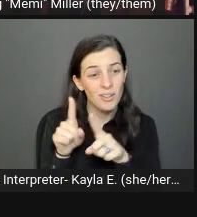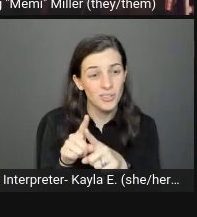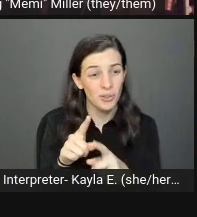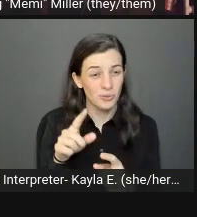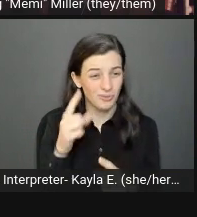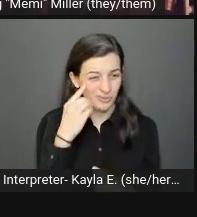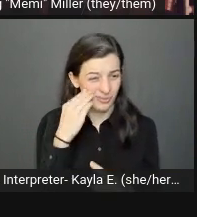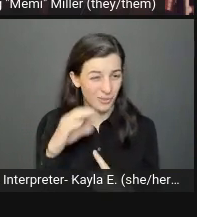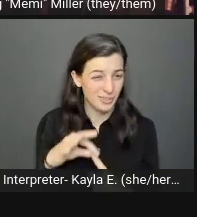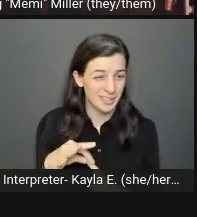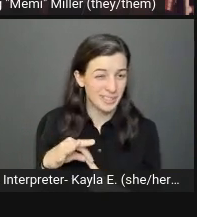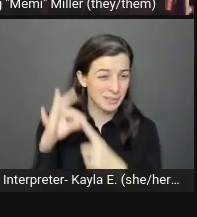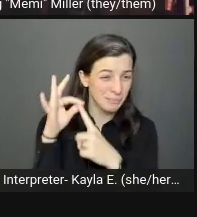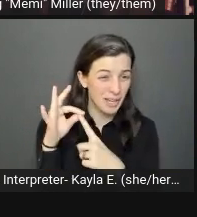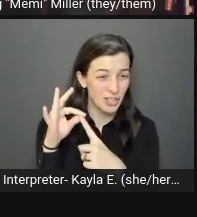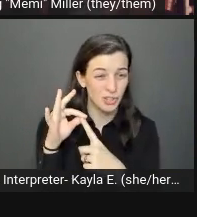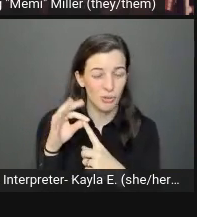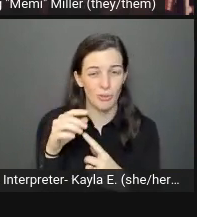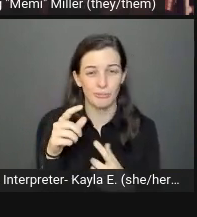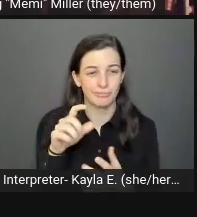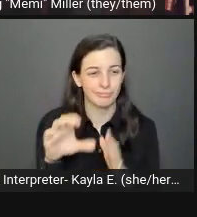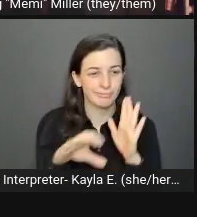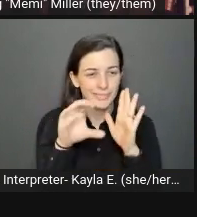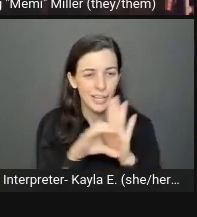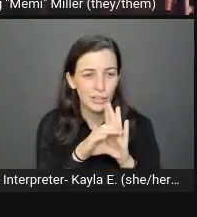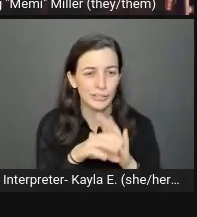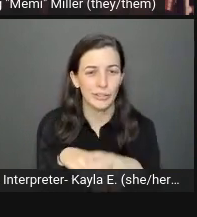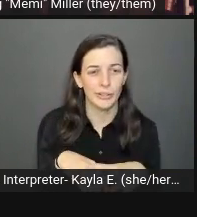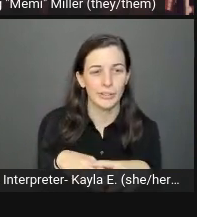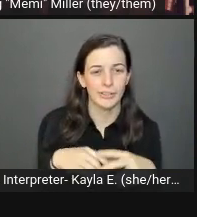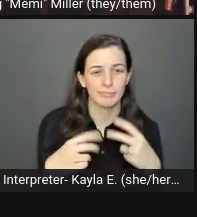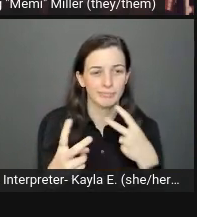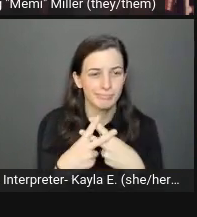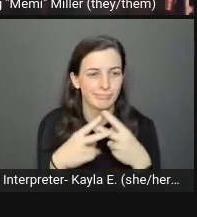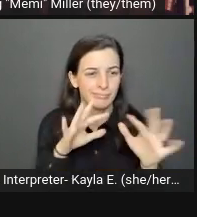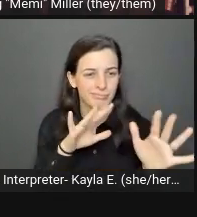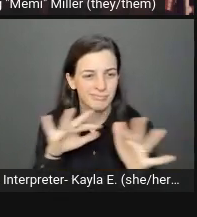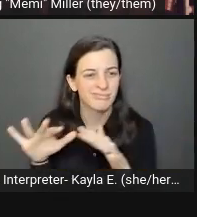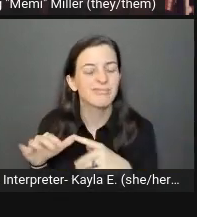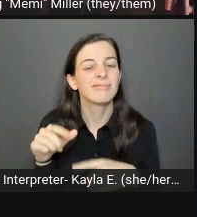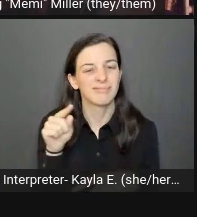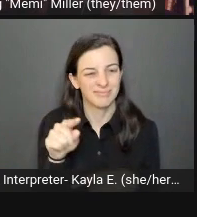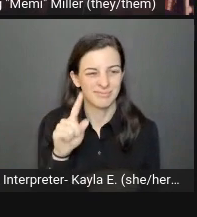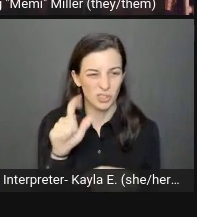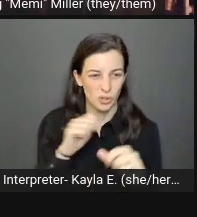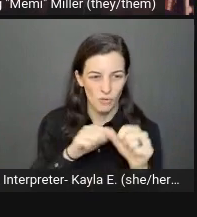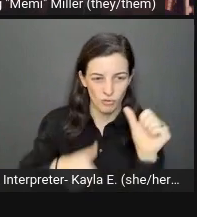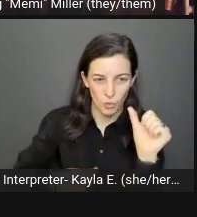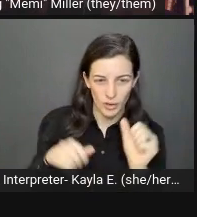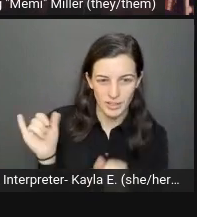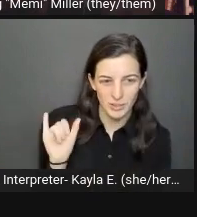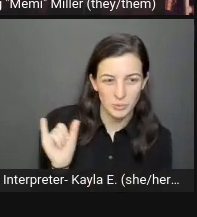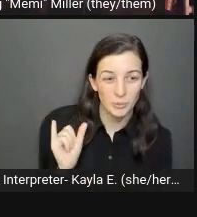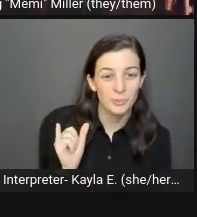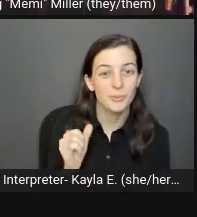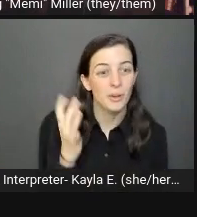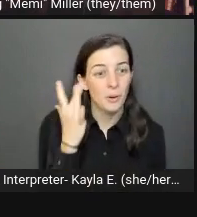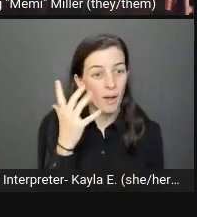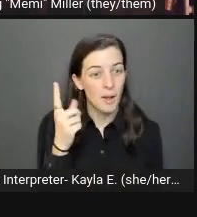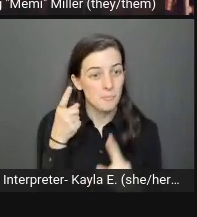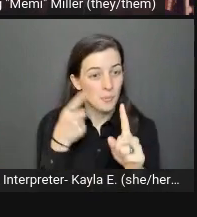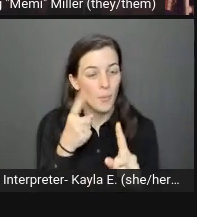Ambersands. These practices will ensure screen reader users and search engine crawlers identify the image as accurately as possible.